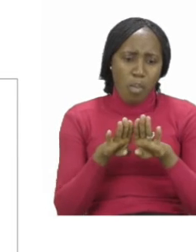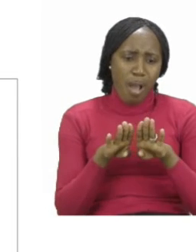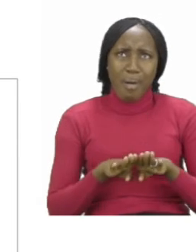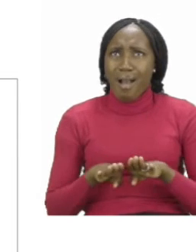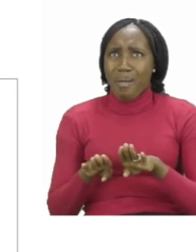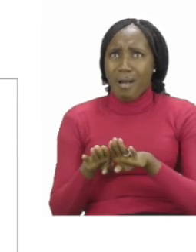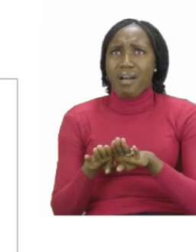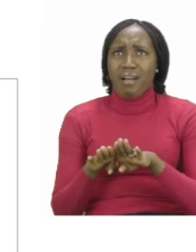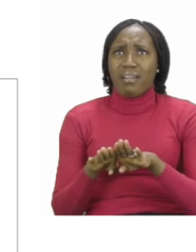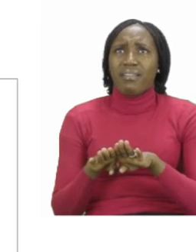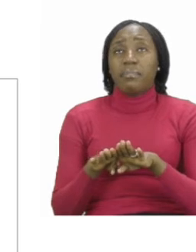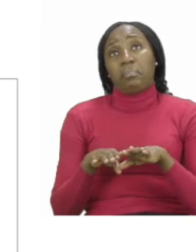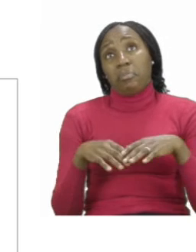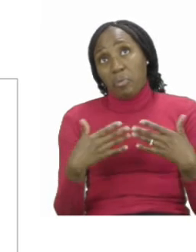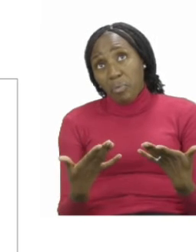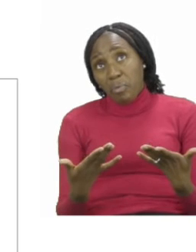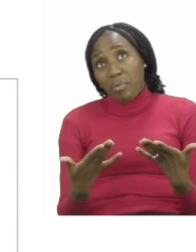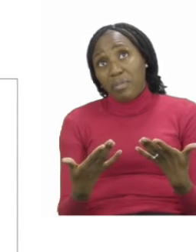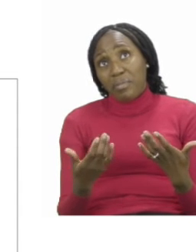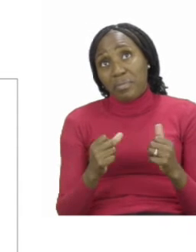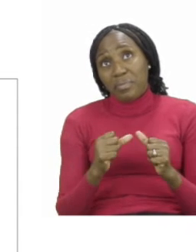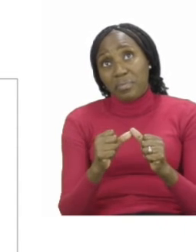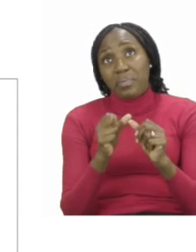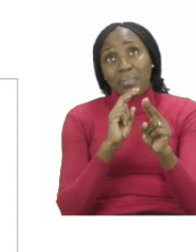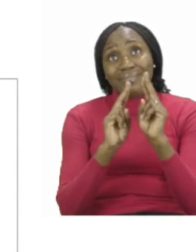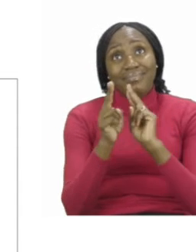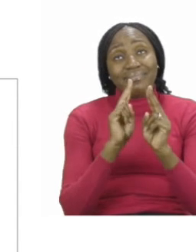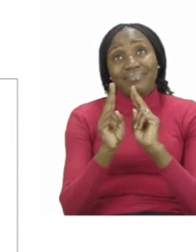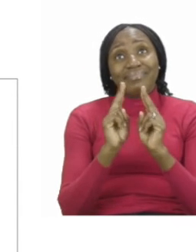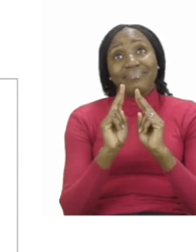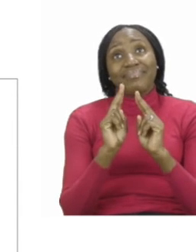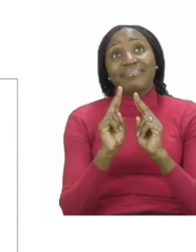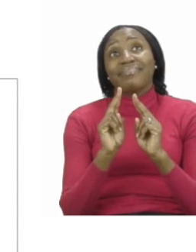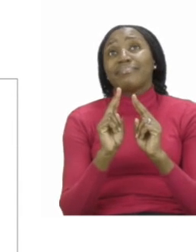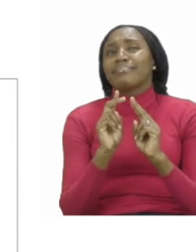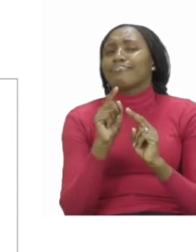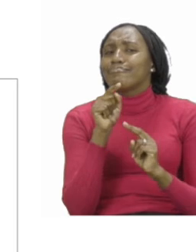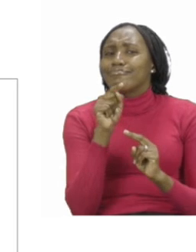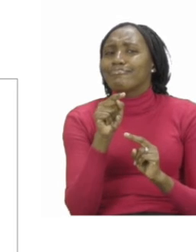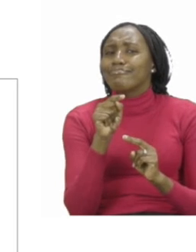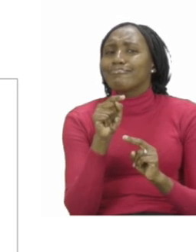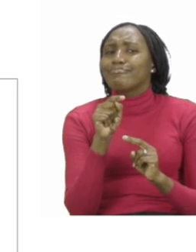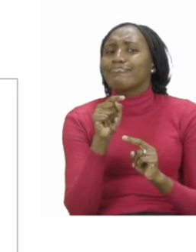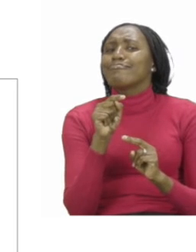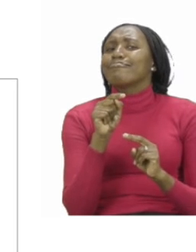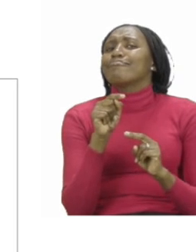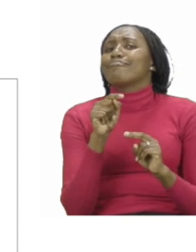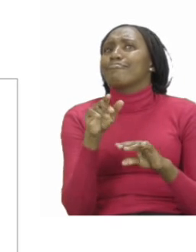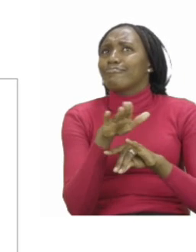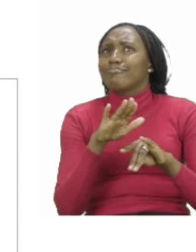You can even go ahead and talk about maybe even what this animal looks like.